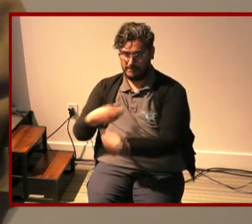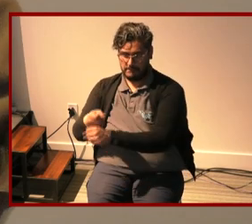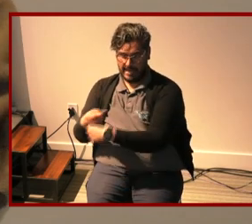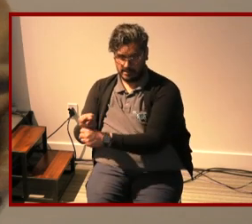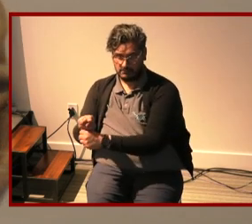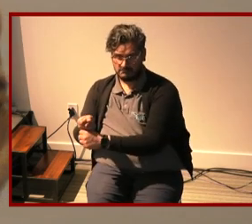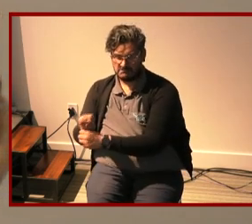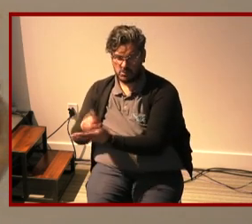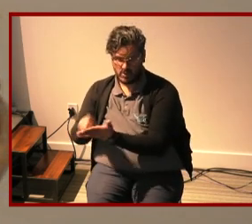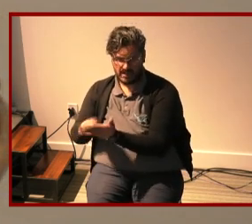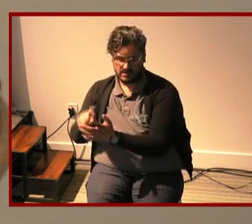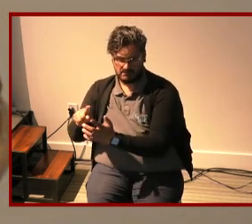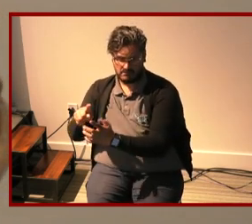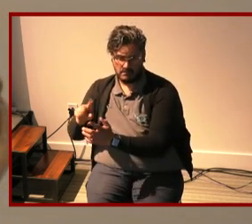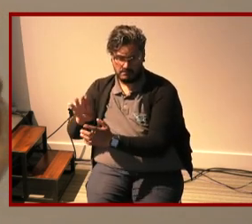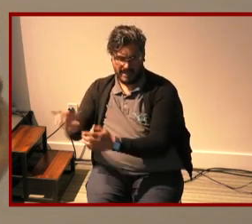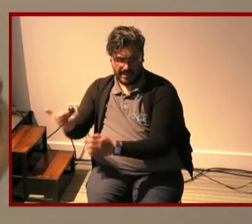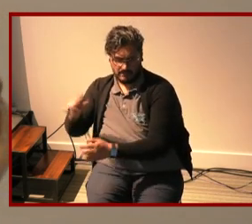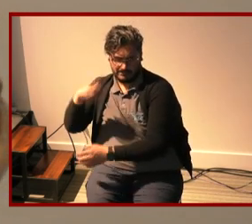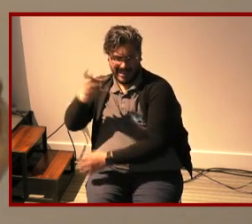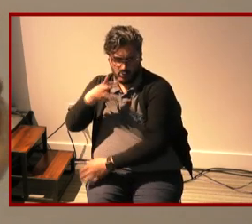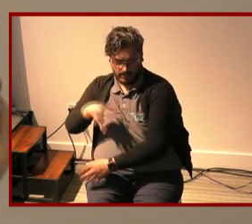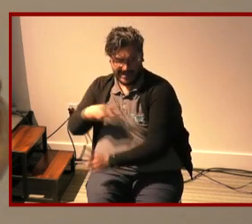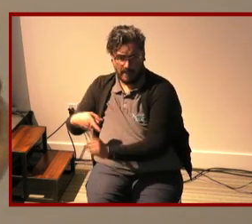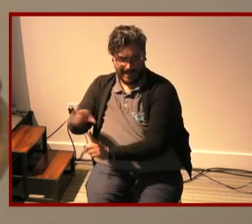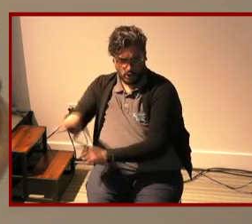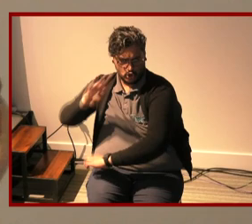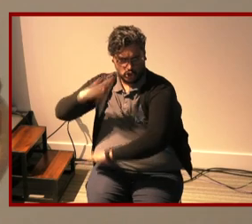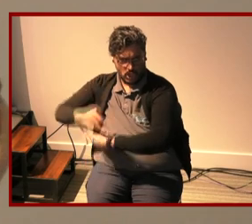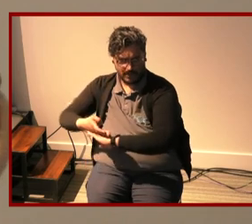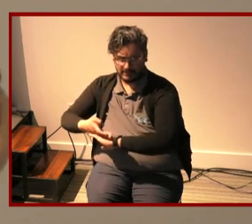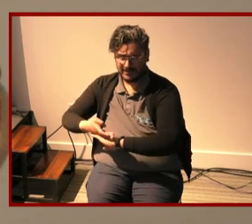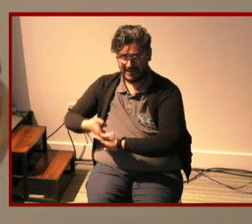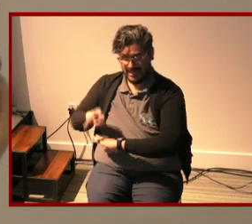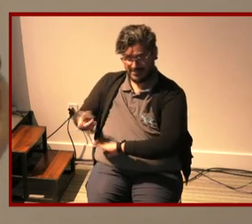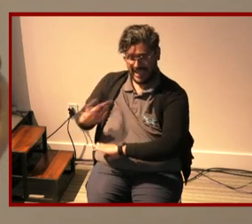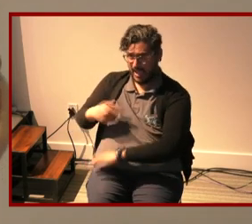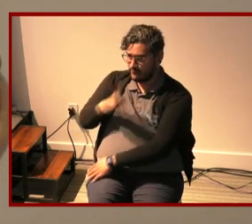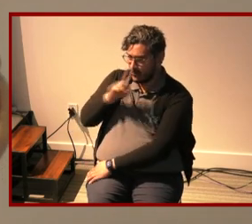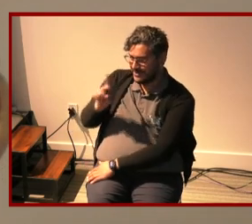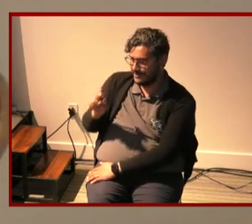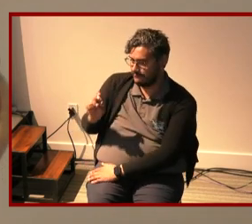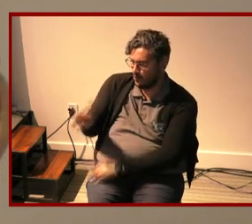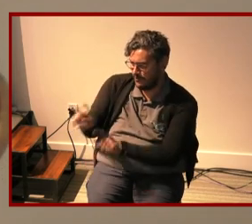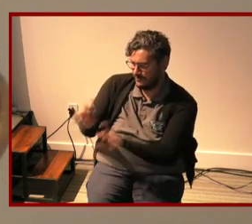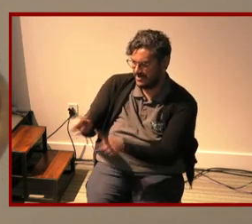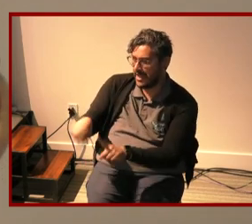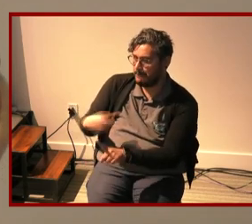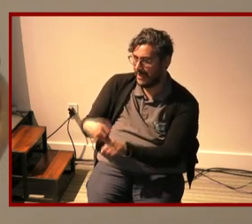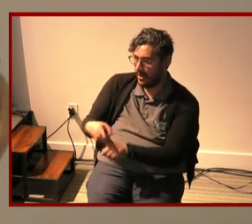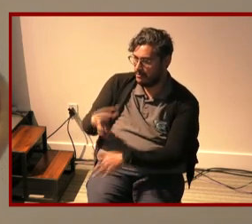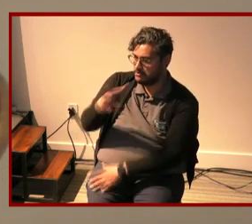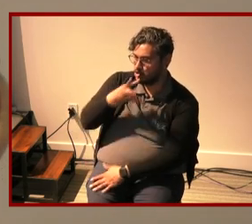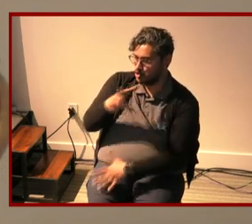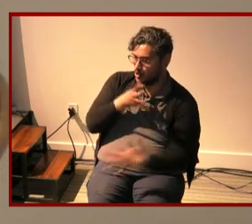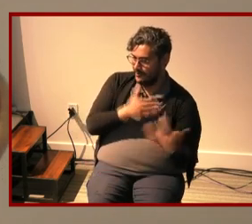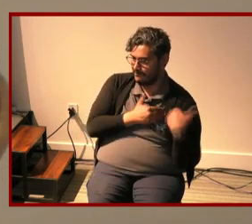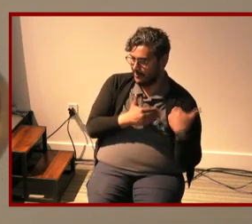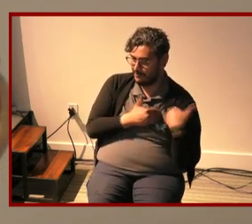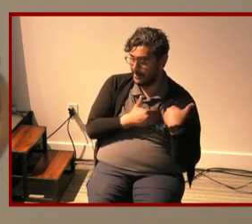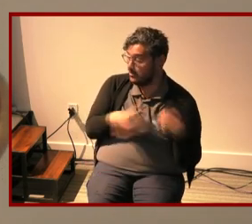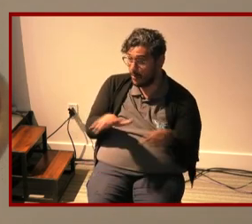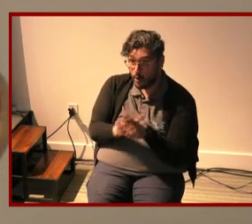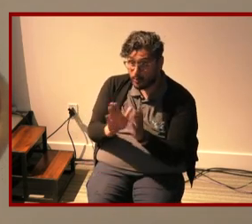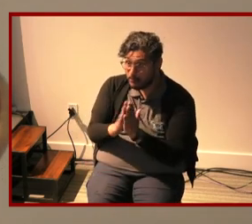woman about her black son and it raises some really interesting questions about maternal responsibility the whole book is basically